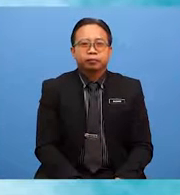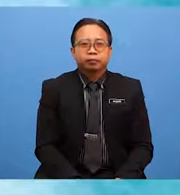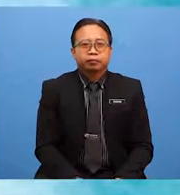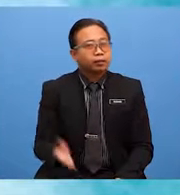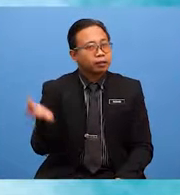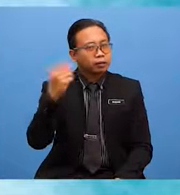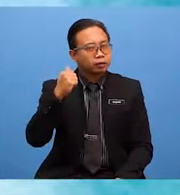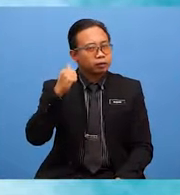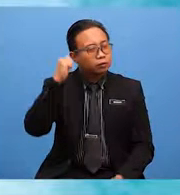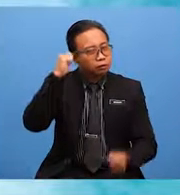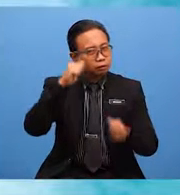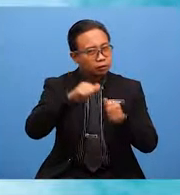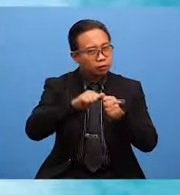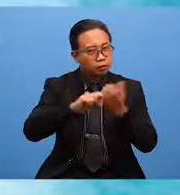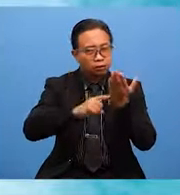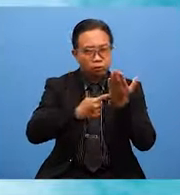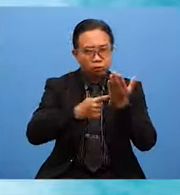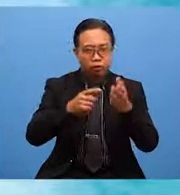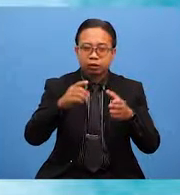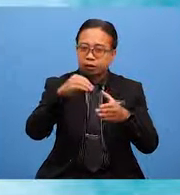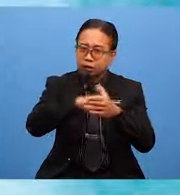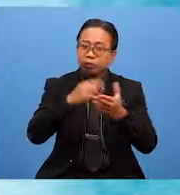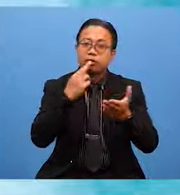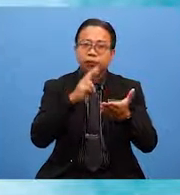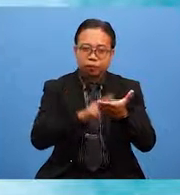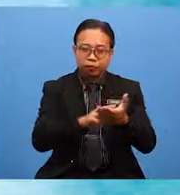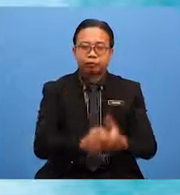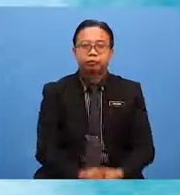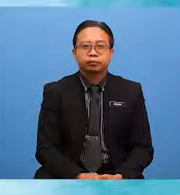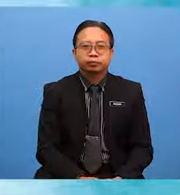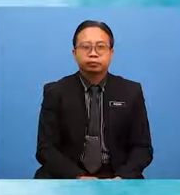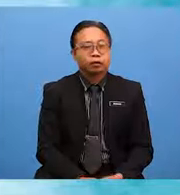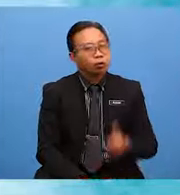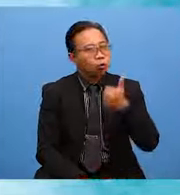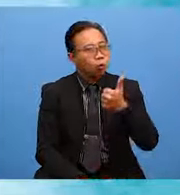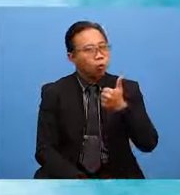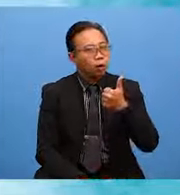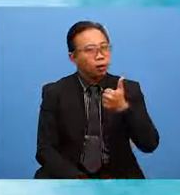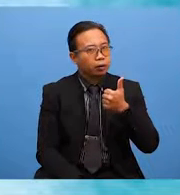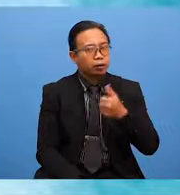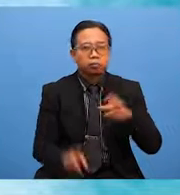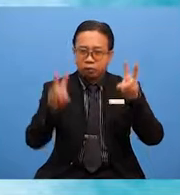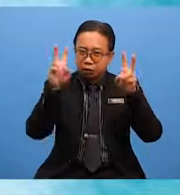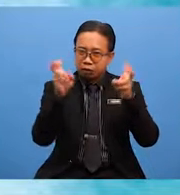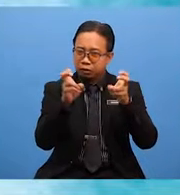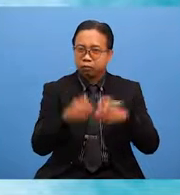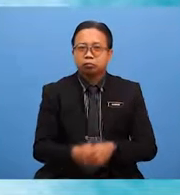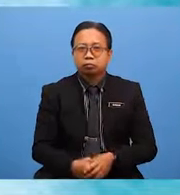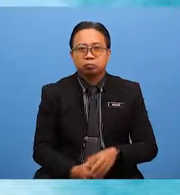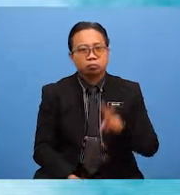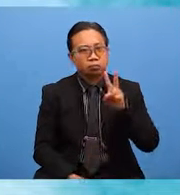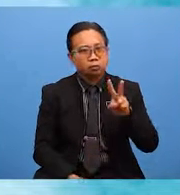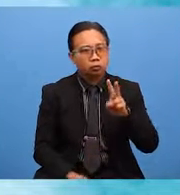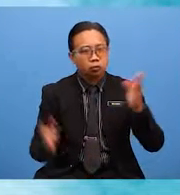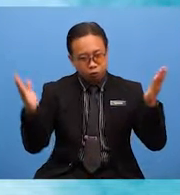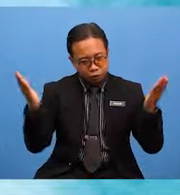Let us recap what goes into this report, friends. 1. Title 2.